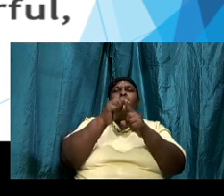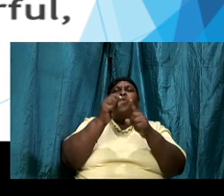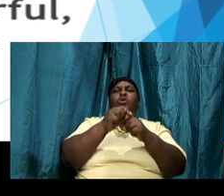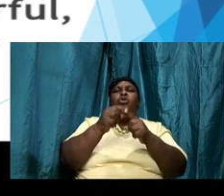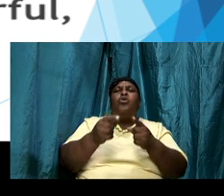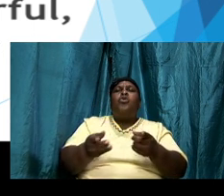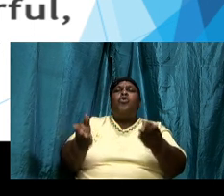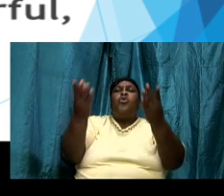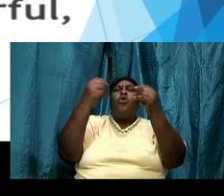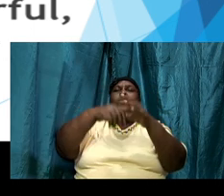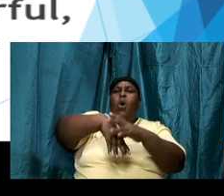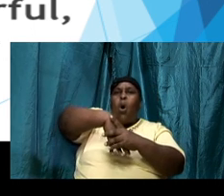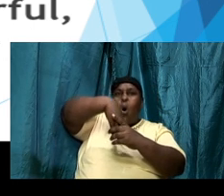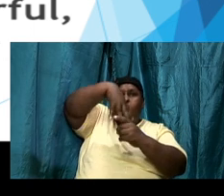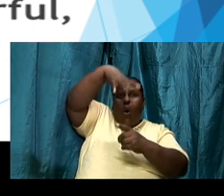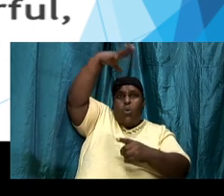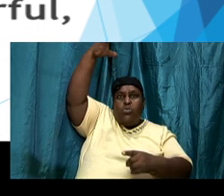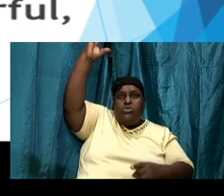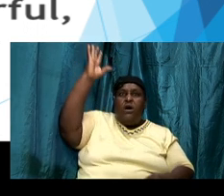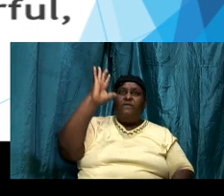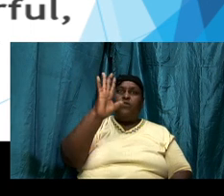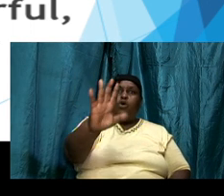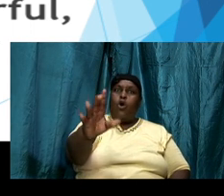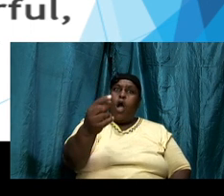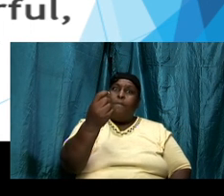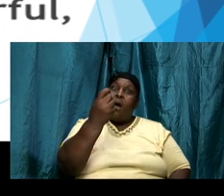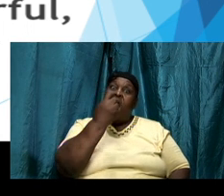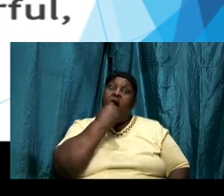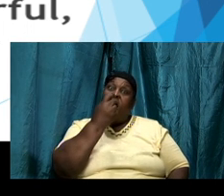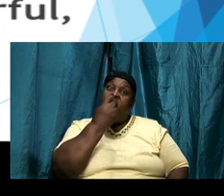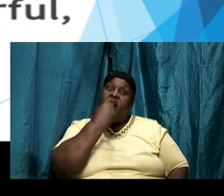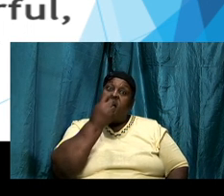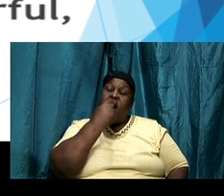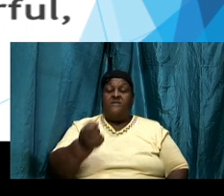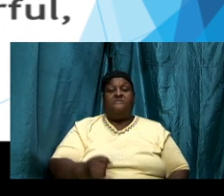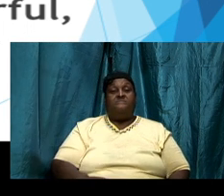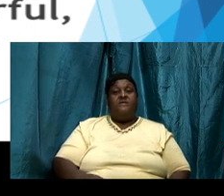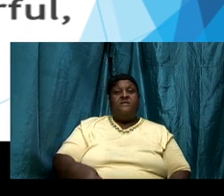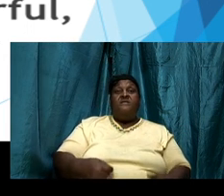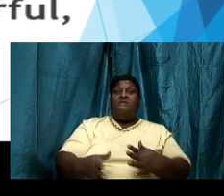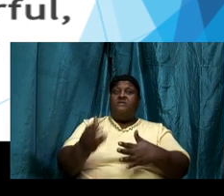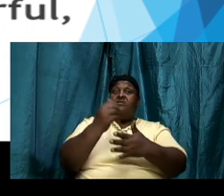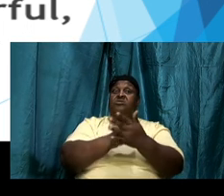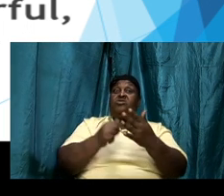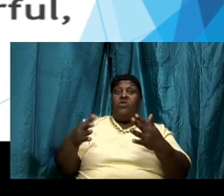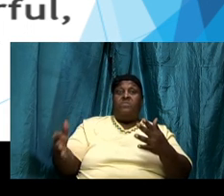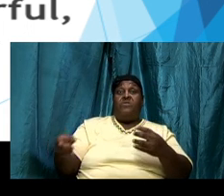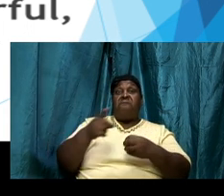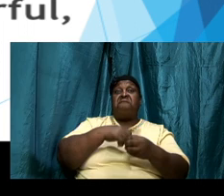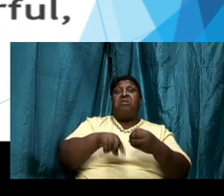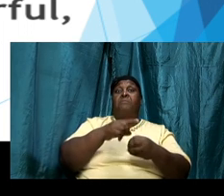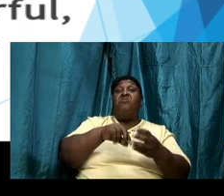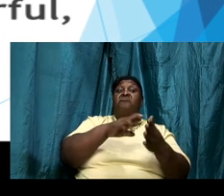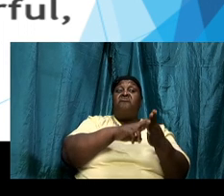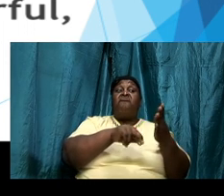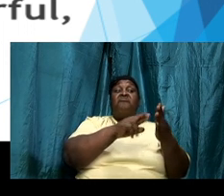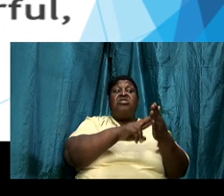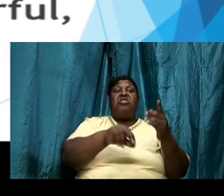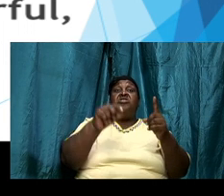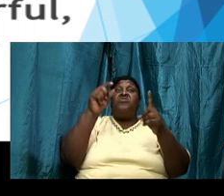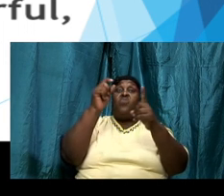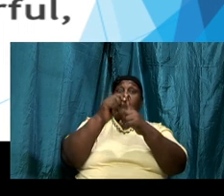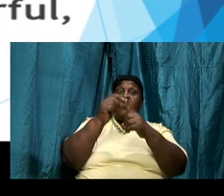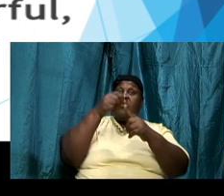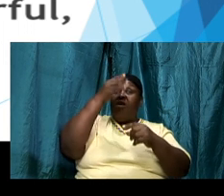there is something I can't explain it but there is something about reading the word aloud there is something about